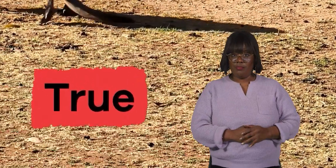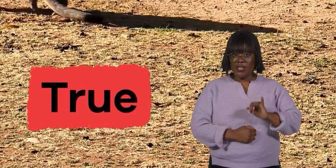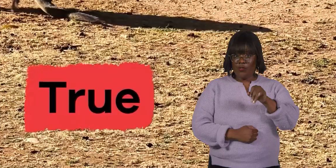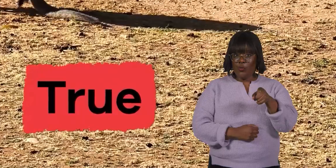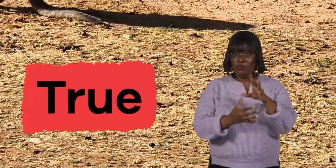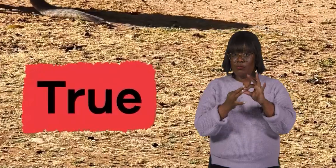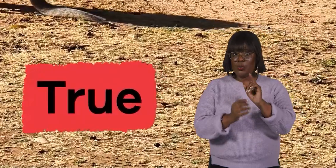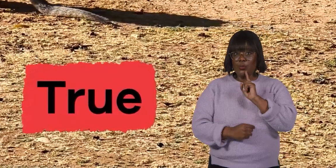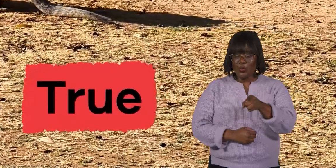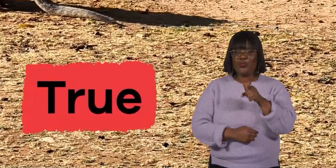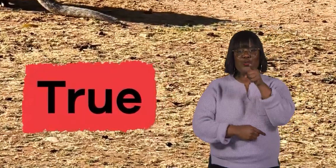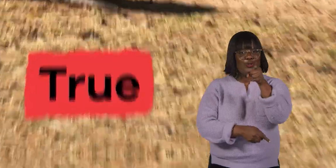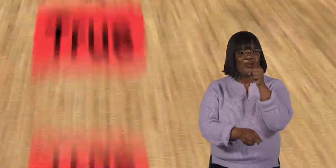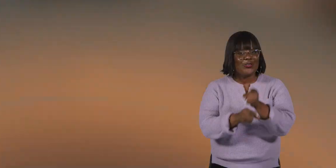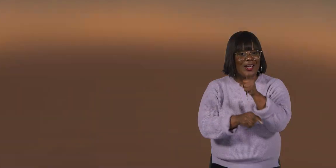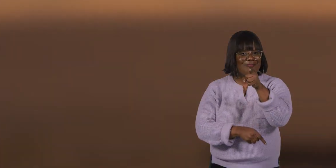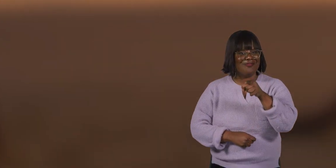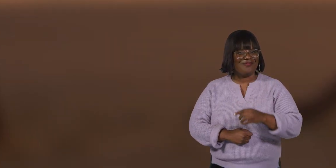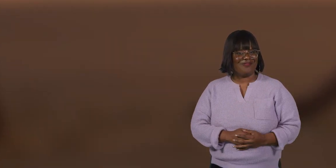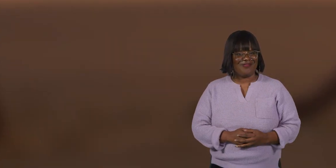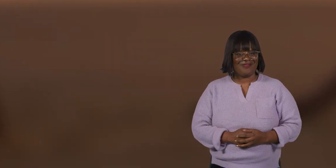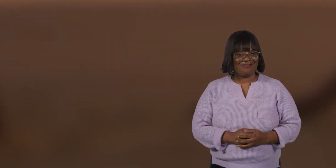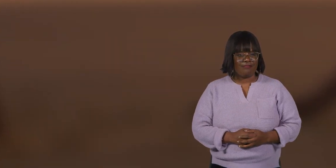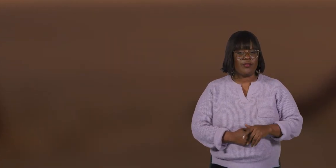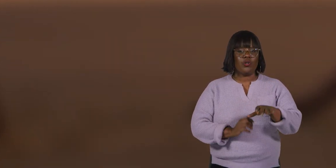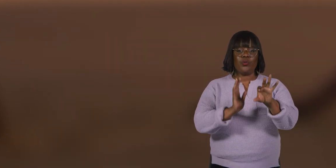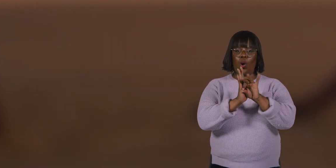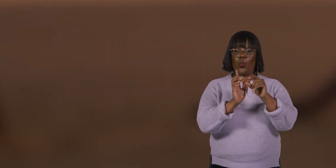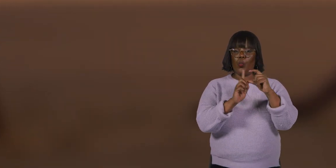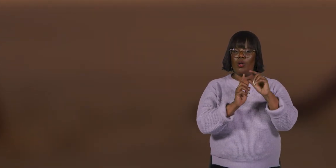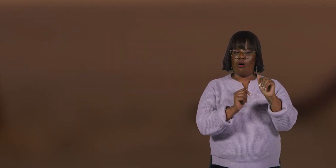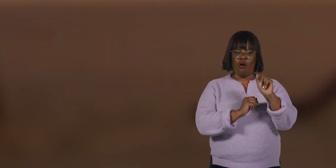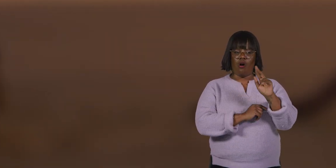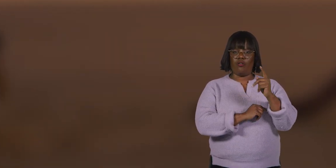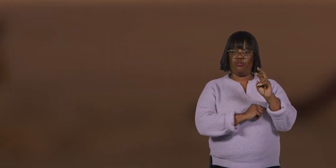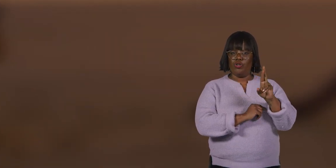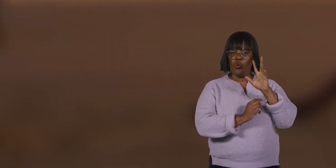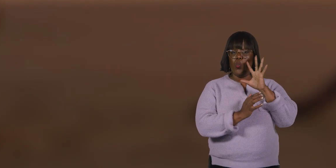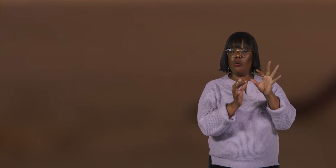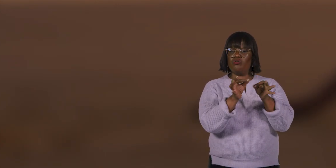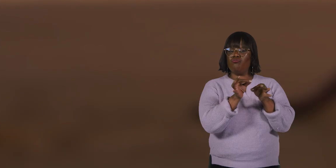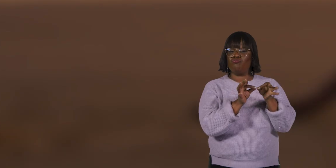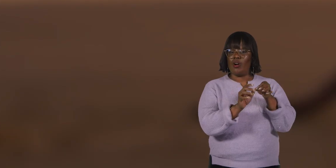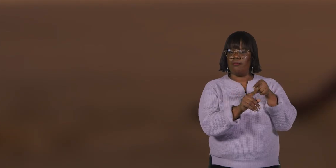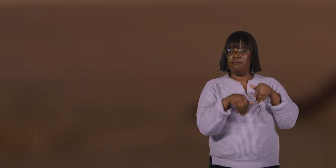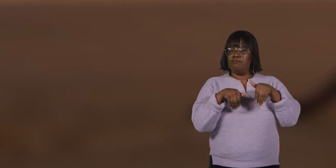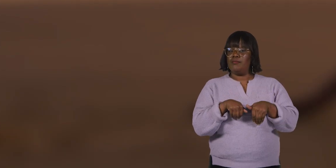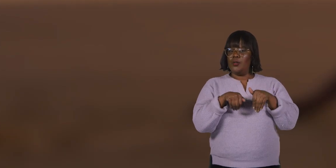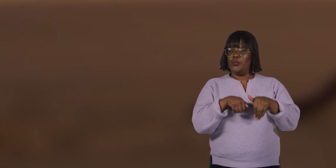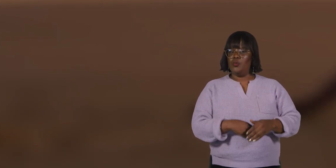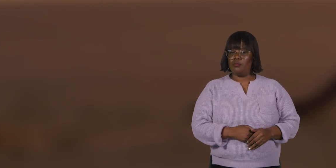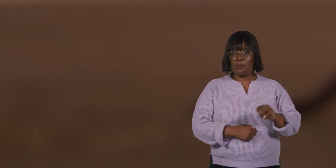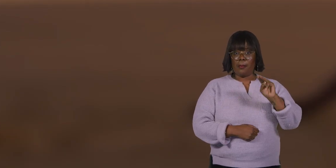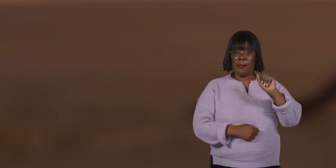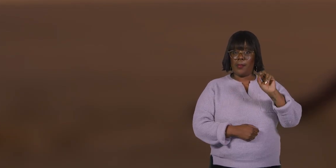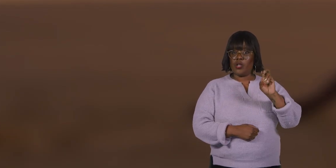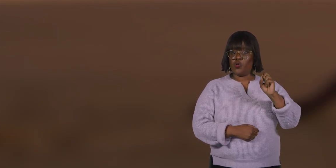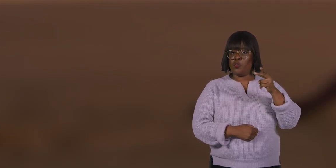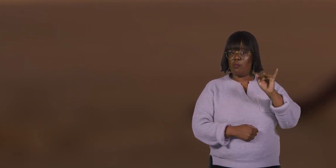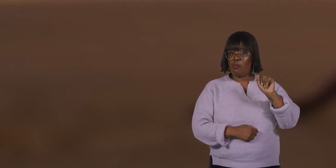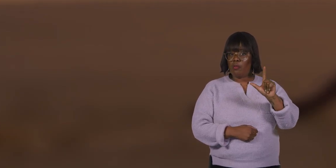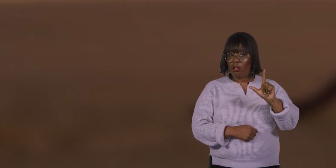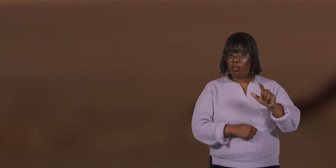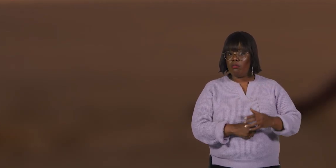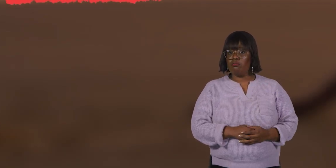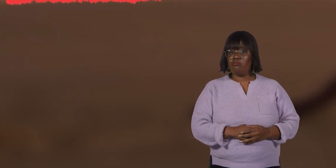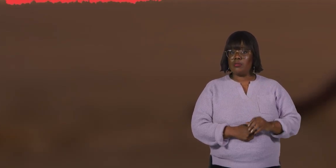true, you're correct. Choose the words the author would say best describes the kangaroo. A. Marsupial.